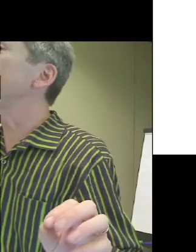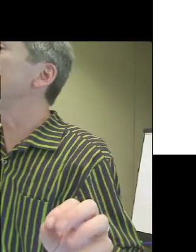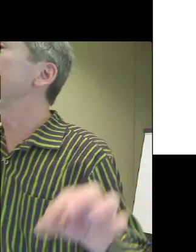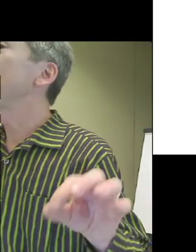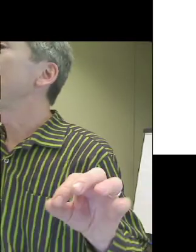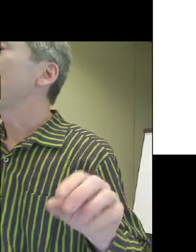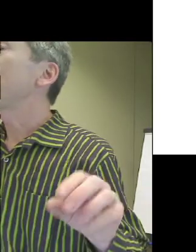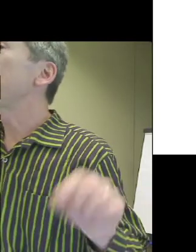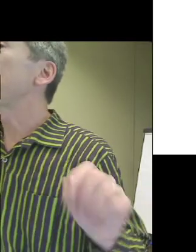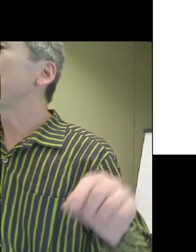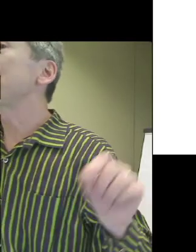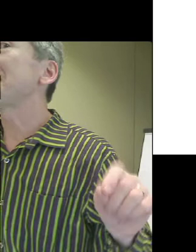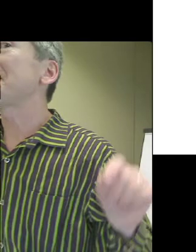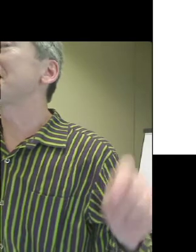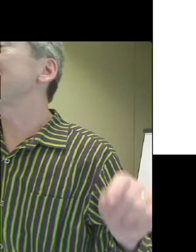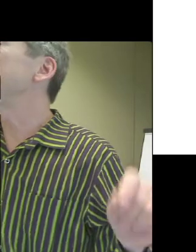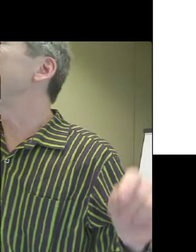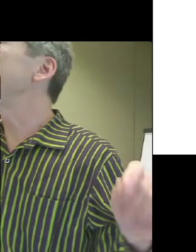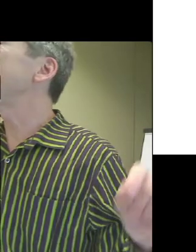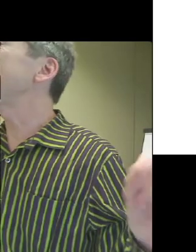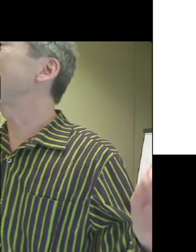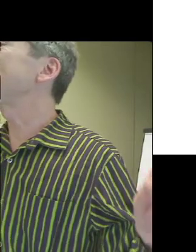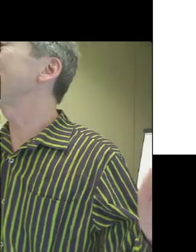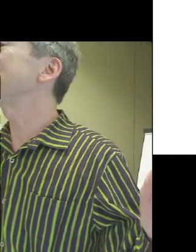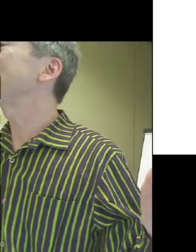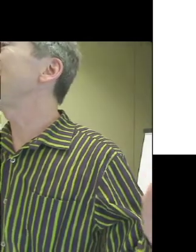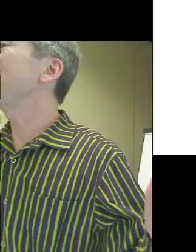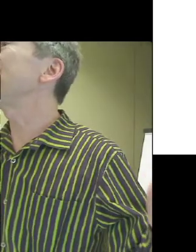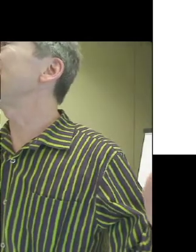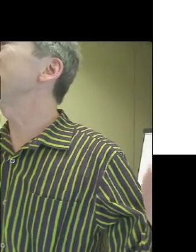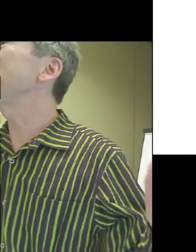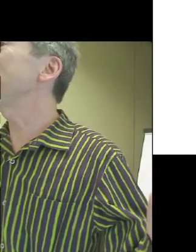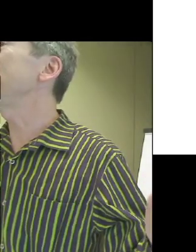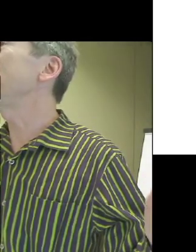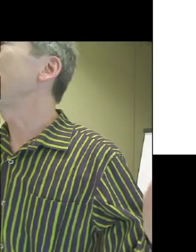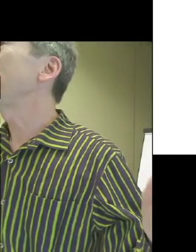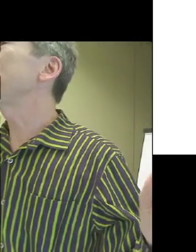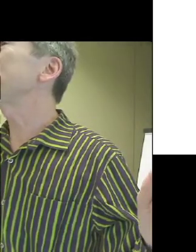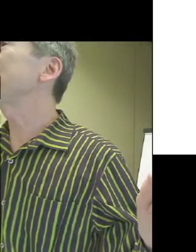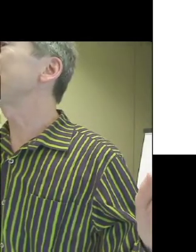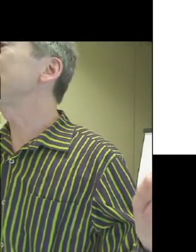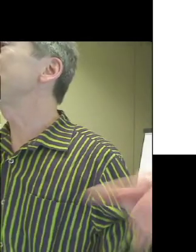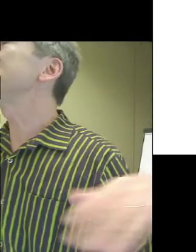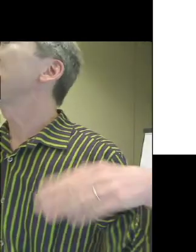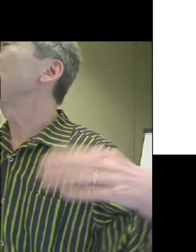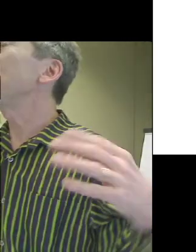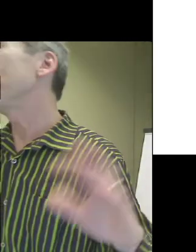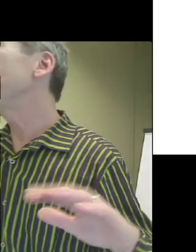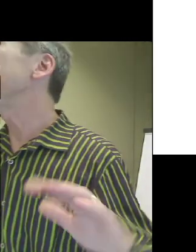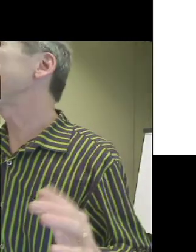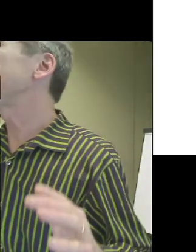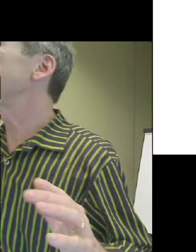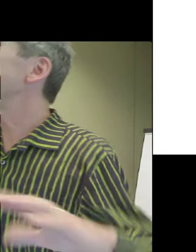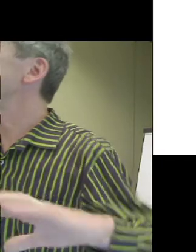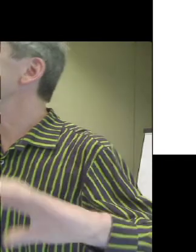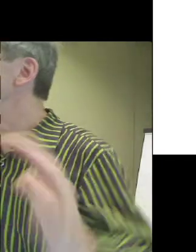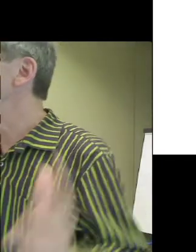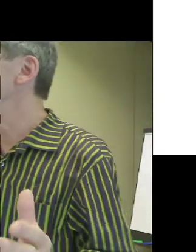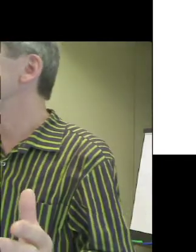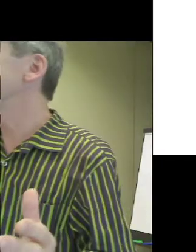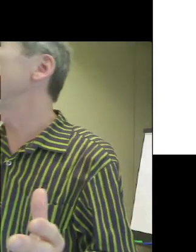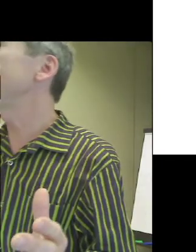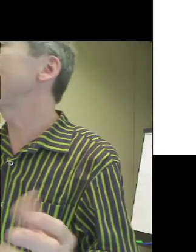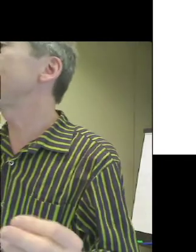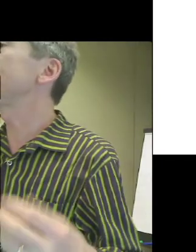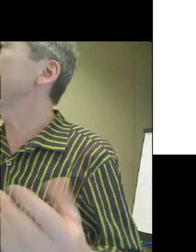something called Web Content Accessibility Guidelines Level AA, which are those almost worldwide, at